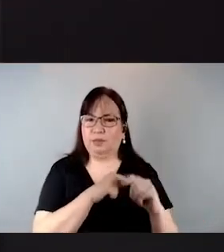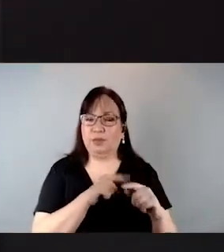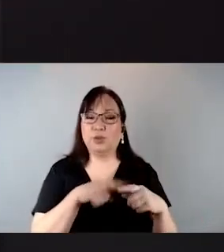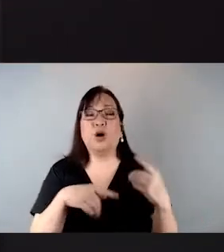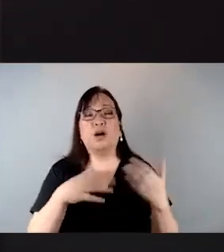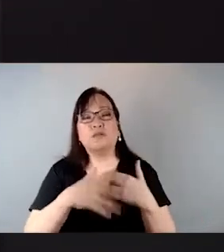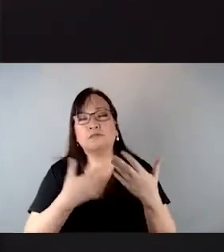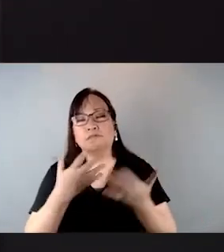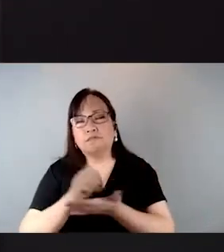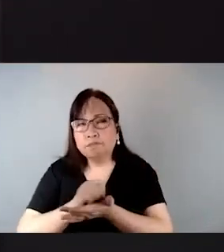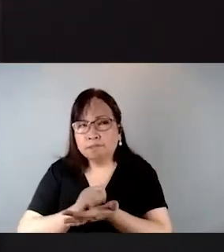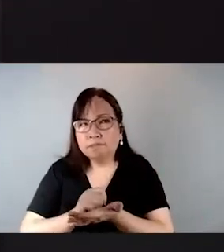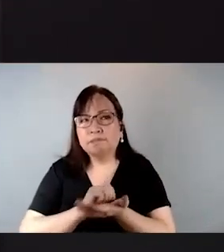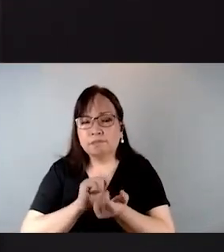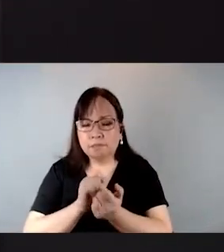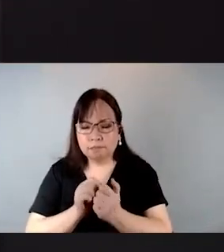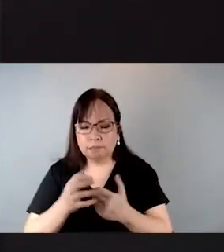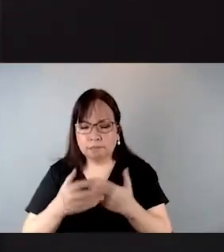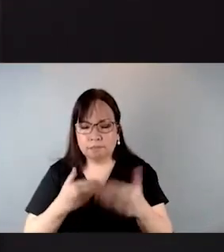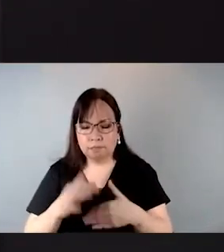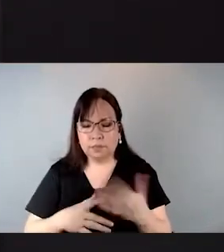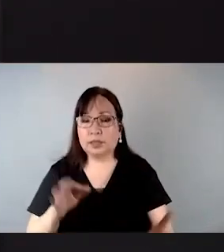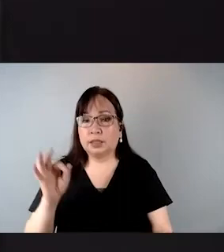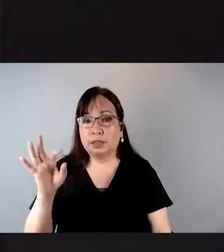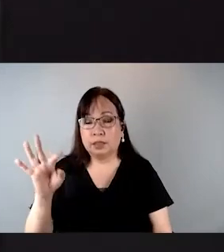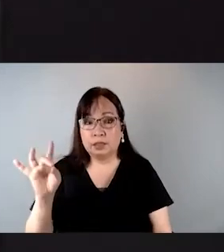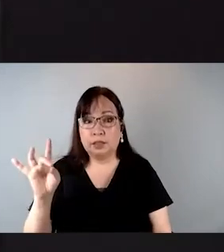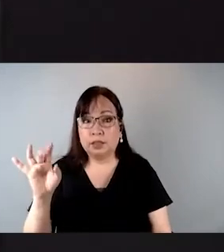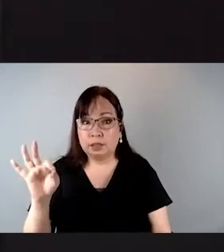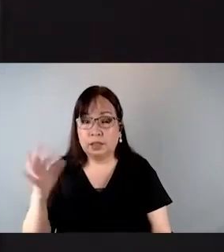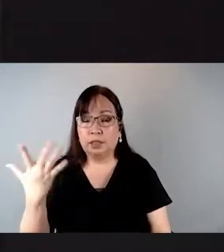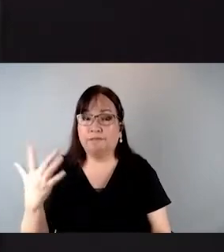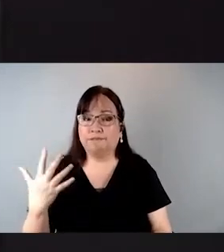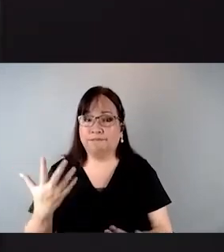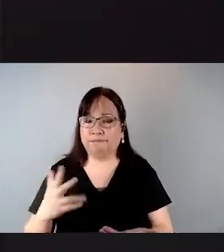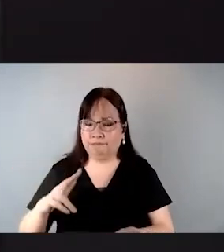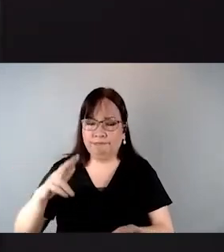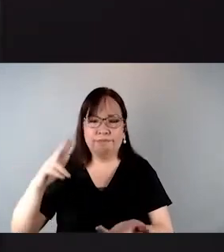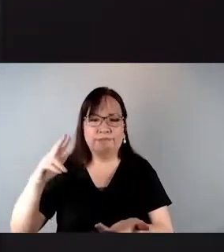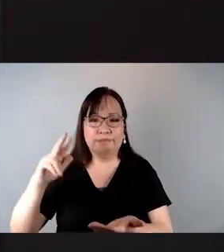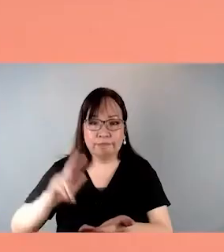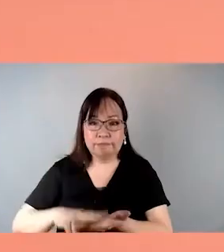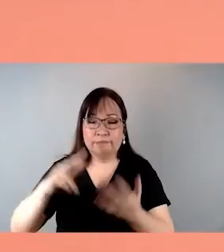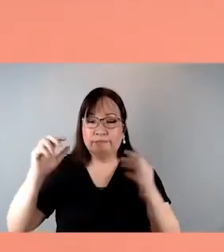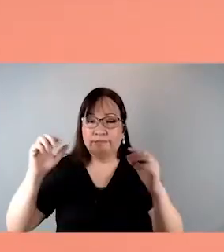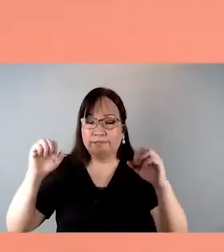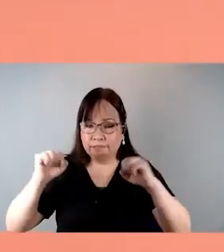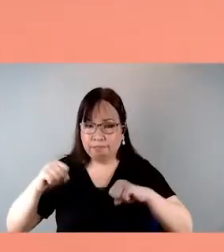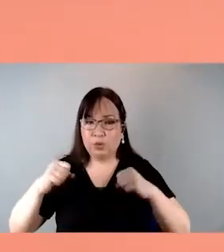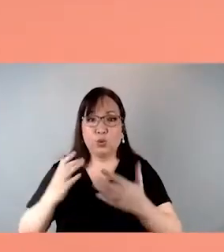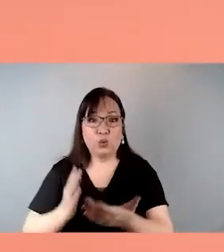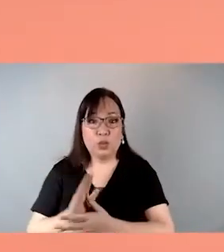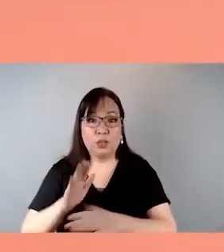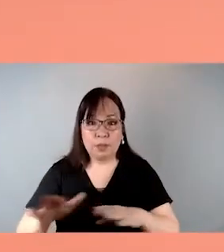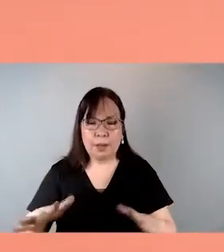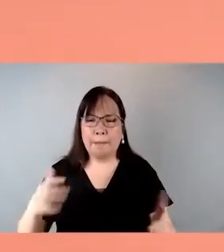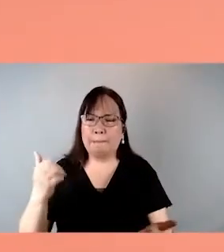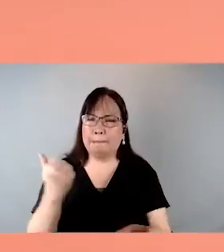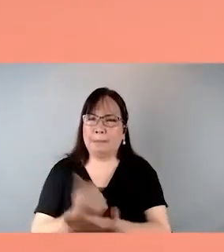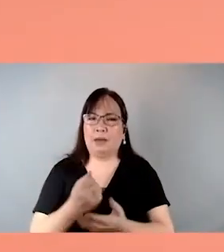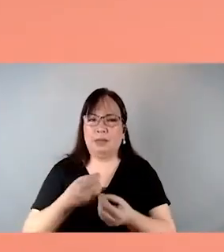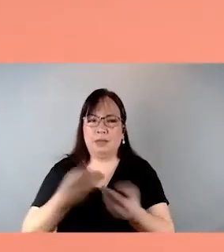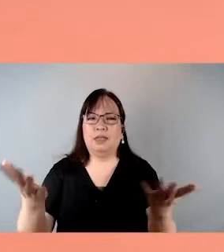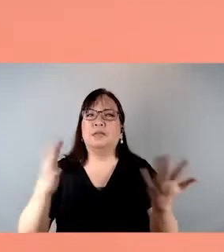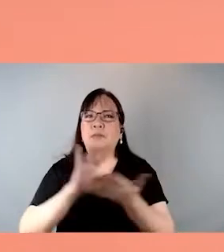process, in 1989, the Convention on the Rights of the Child came to be. And it is one of the most